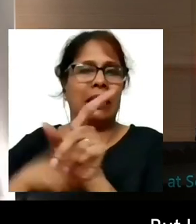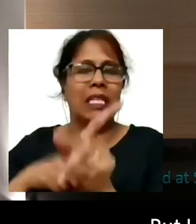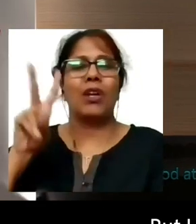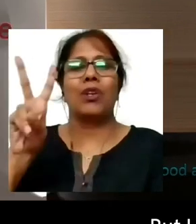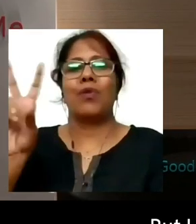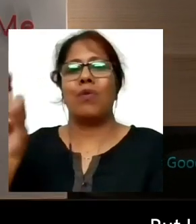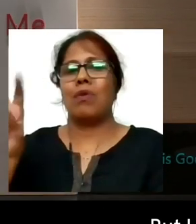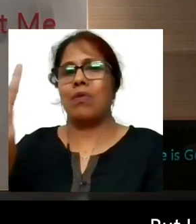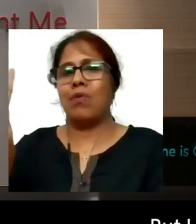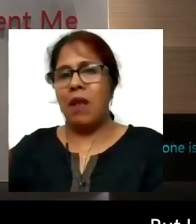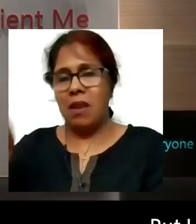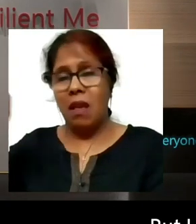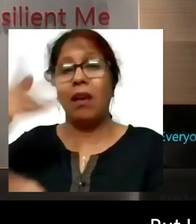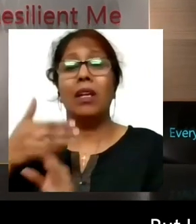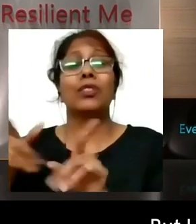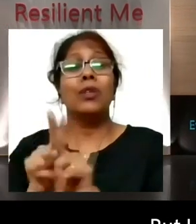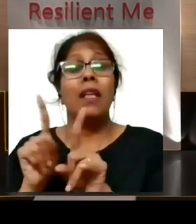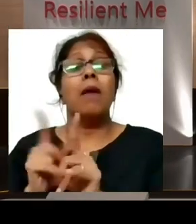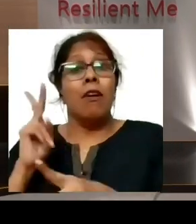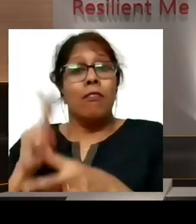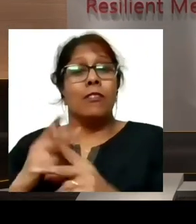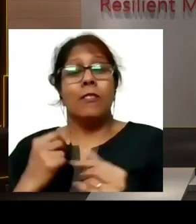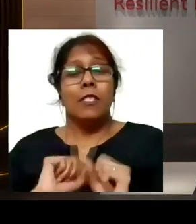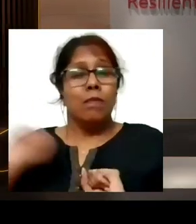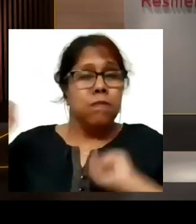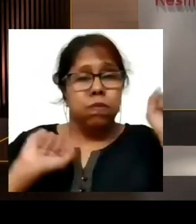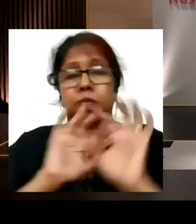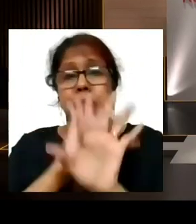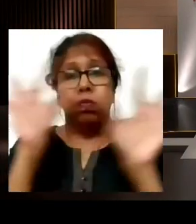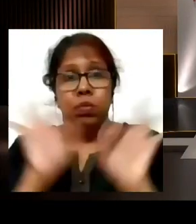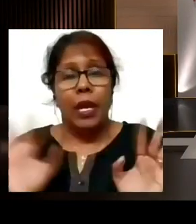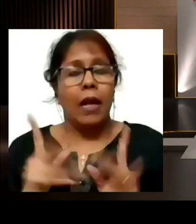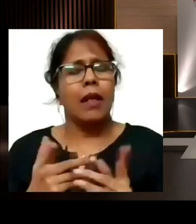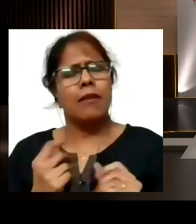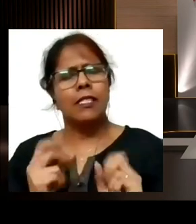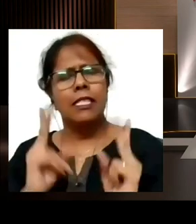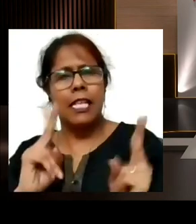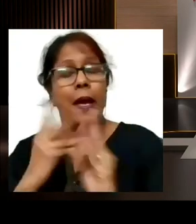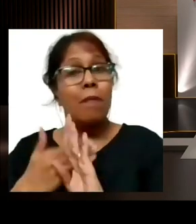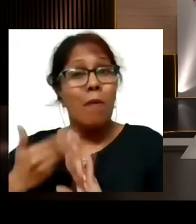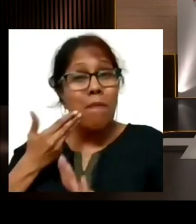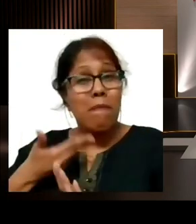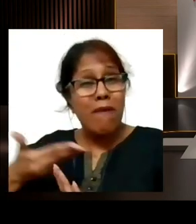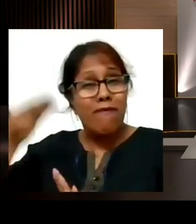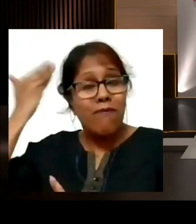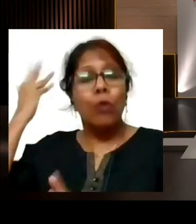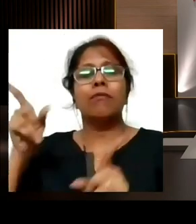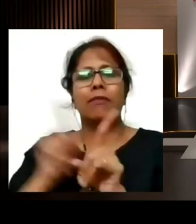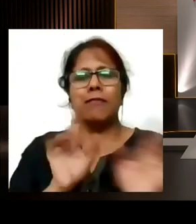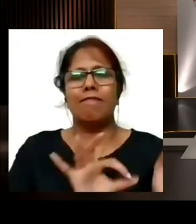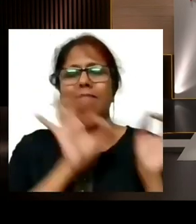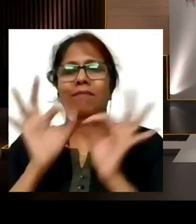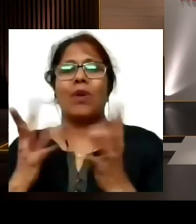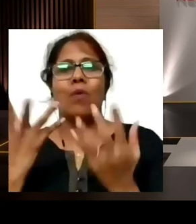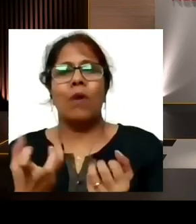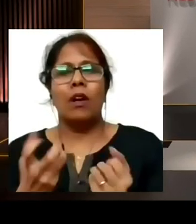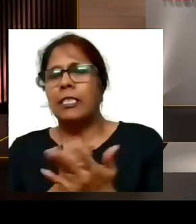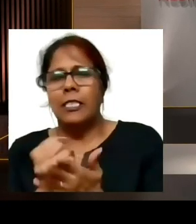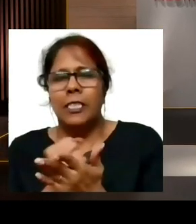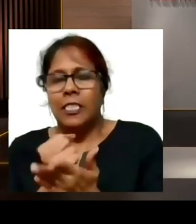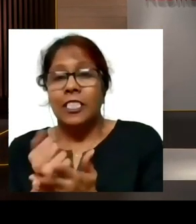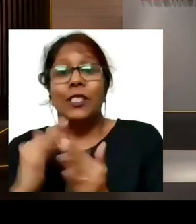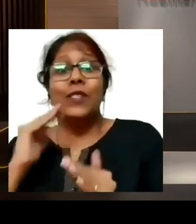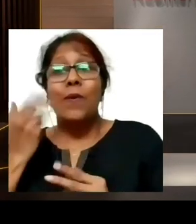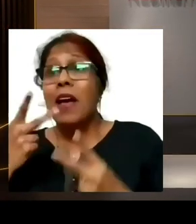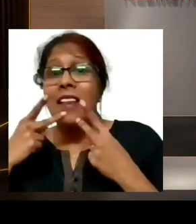my older fitness level as these new dates are announced. And when they're announced, I'm going to jump back again